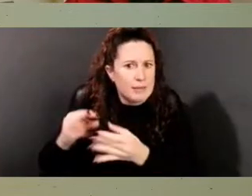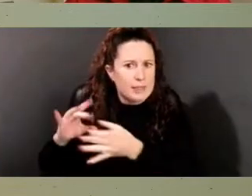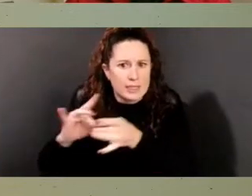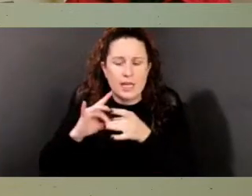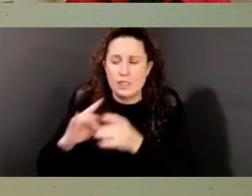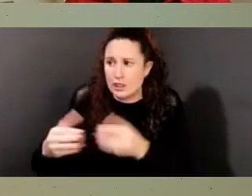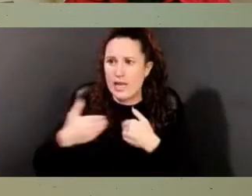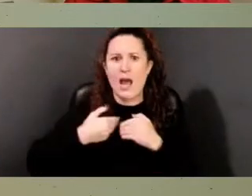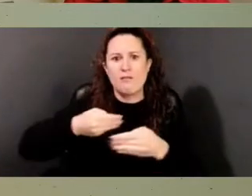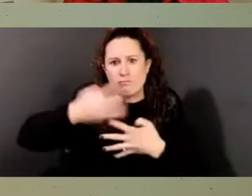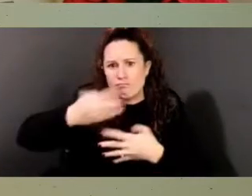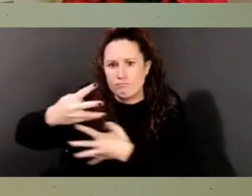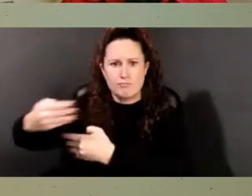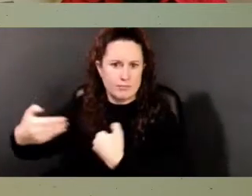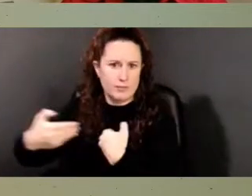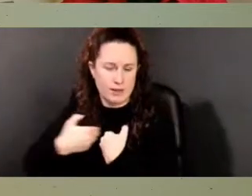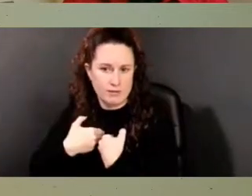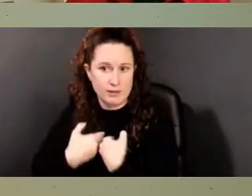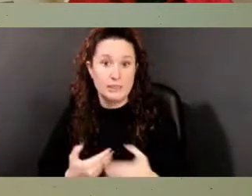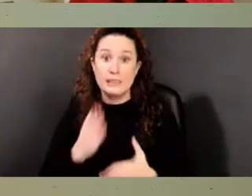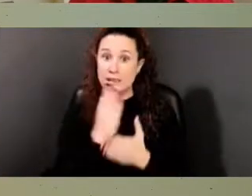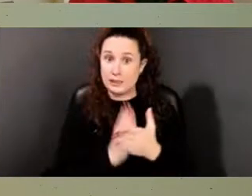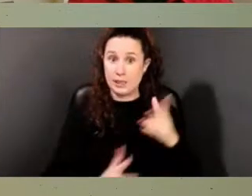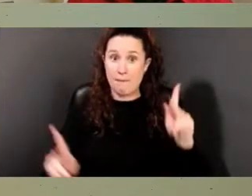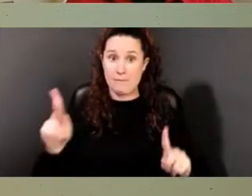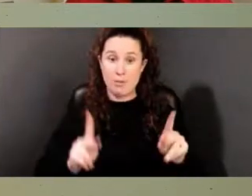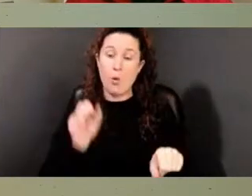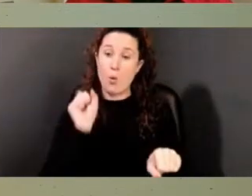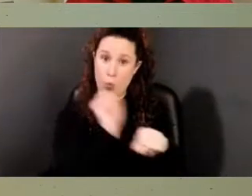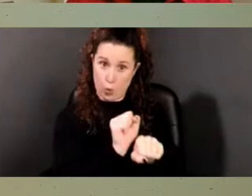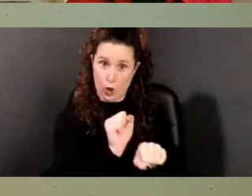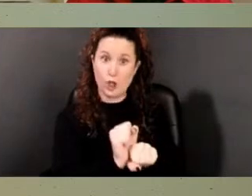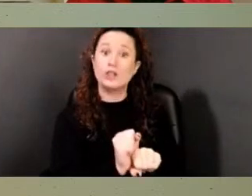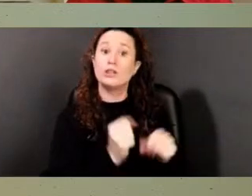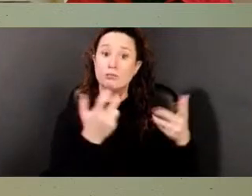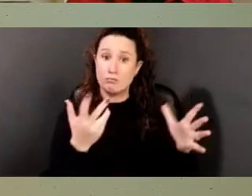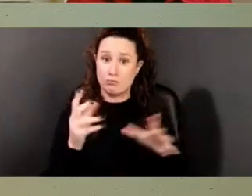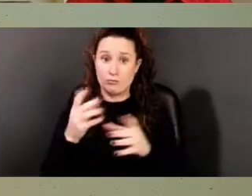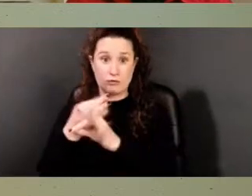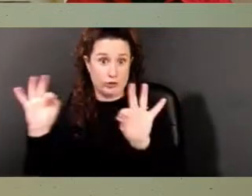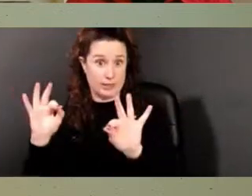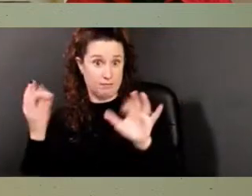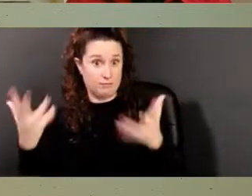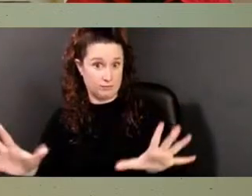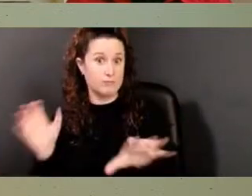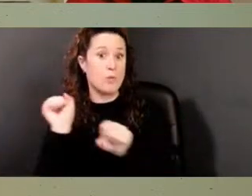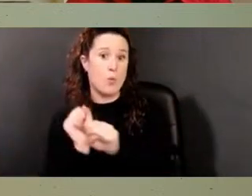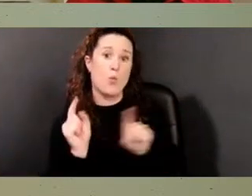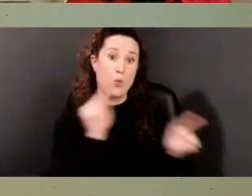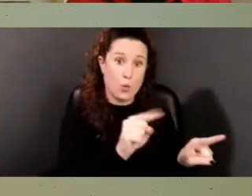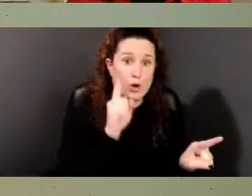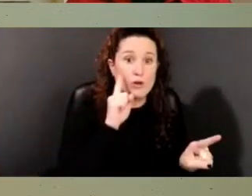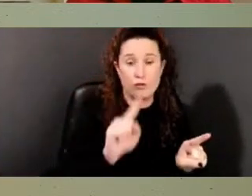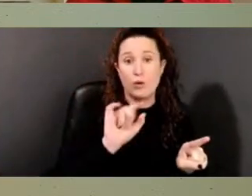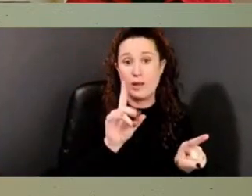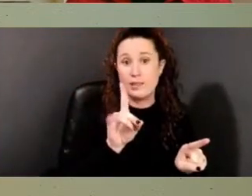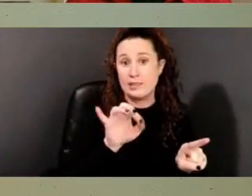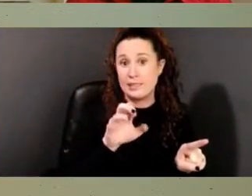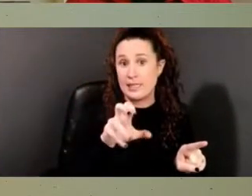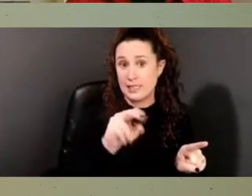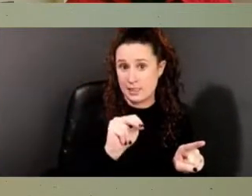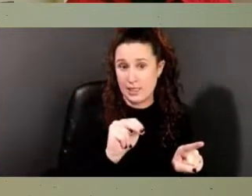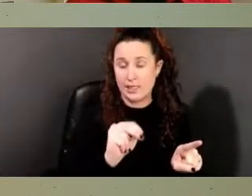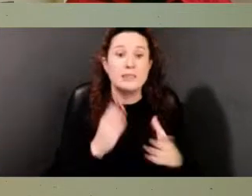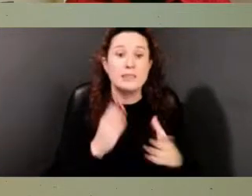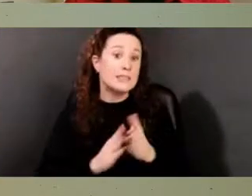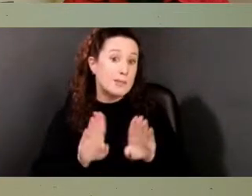Some of the African-Americans weren't employed by the Dickensons. Some of the children were indentured to John Dickinson, and